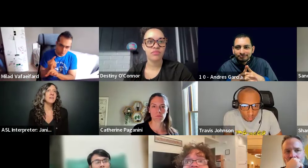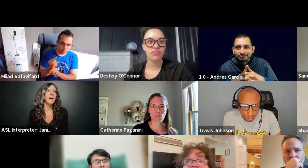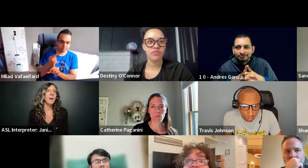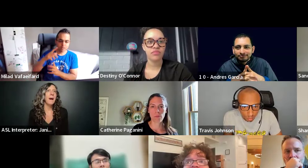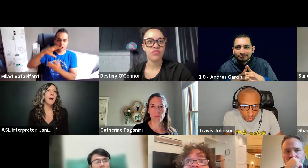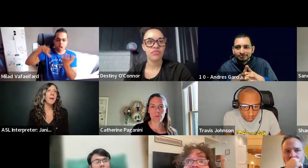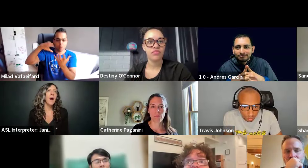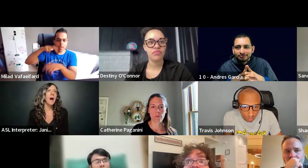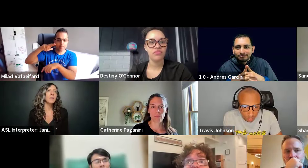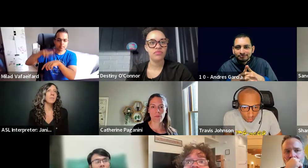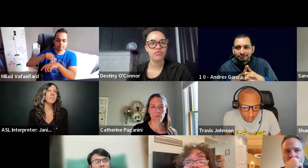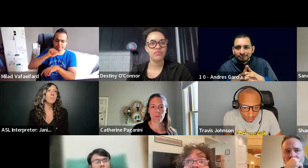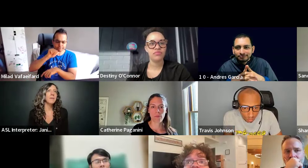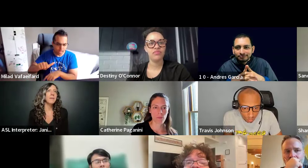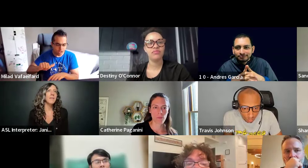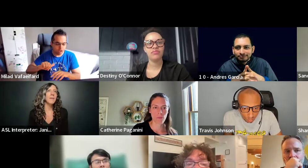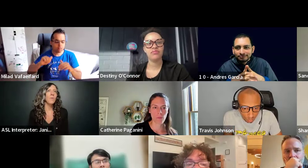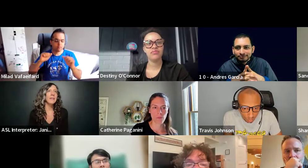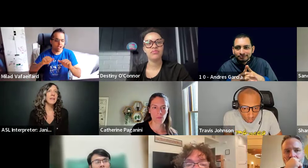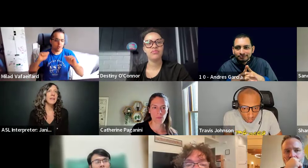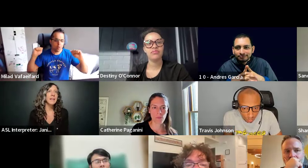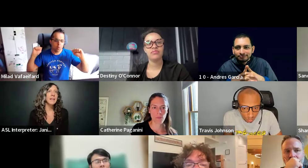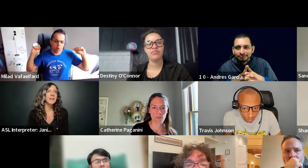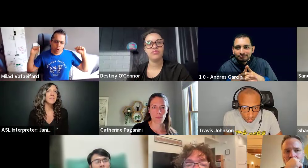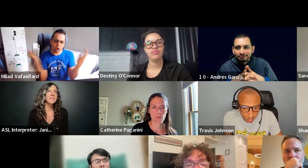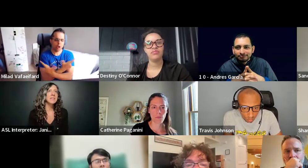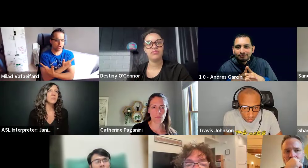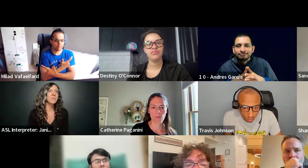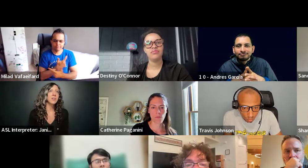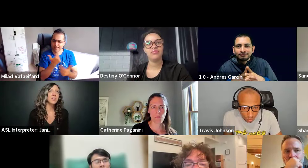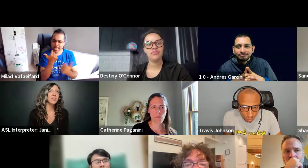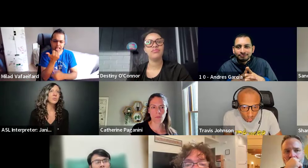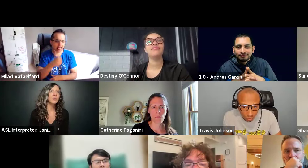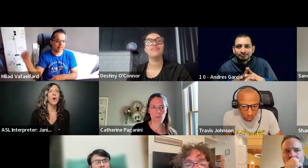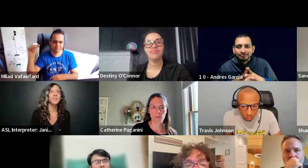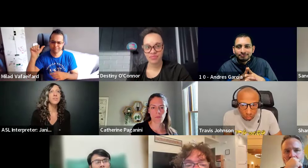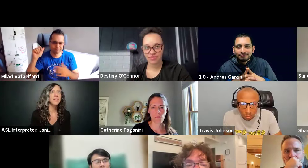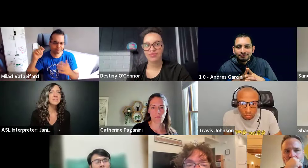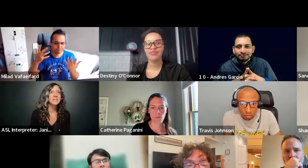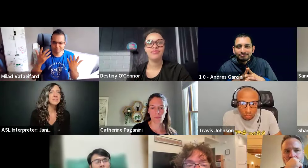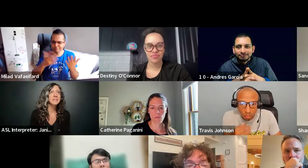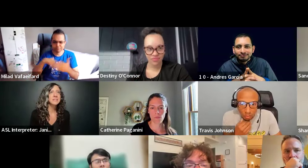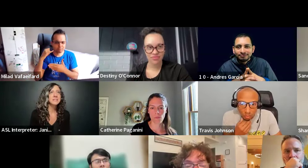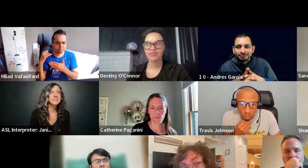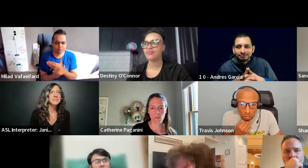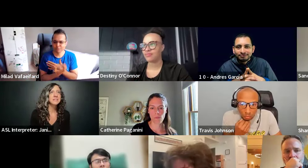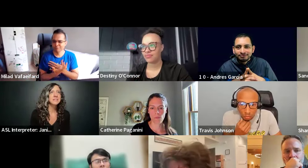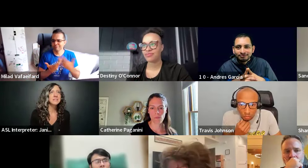about not being the only cloud native. Instead, we could use all different